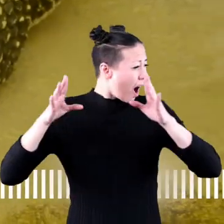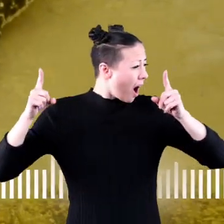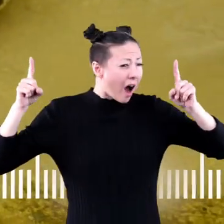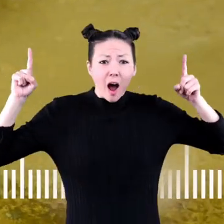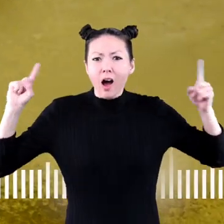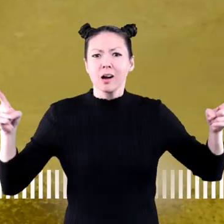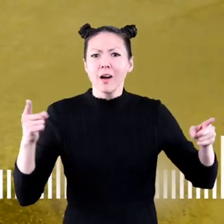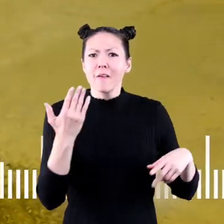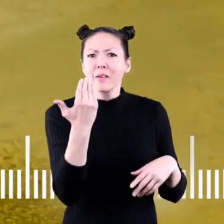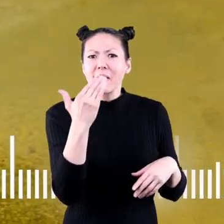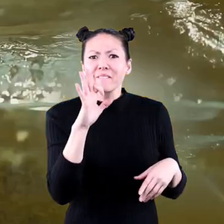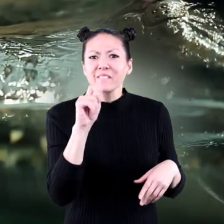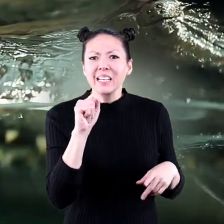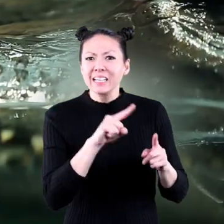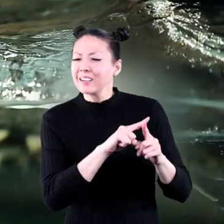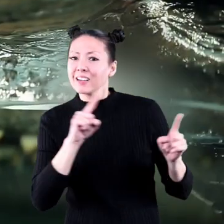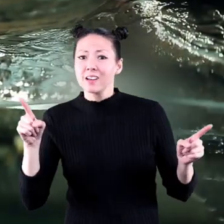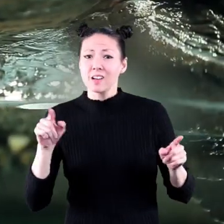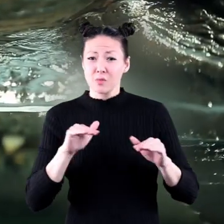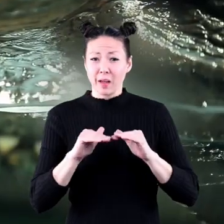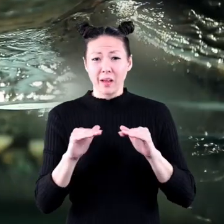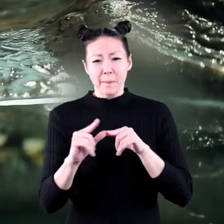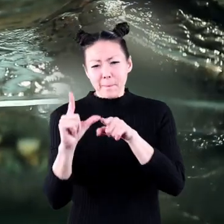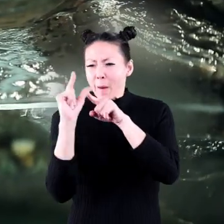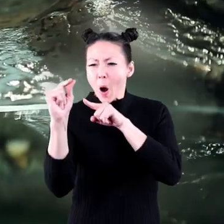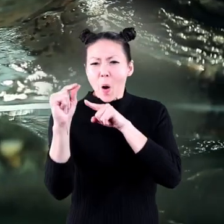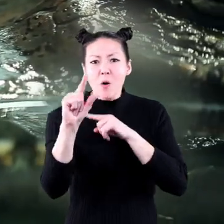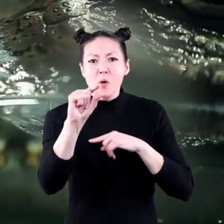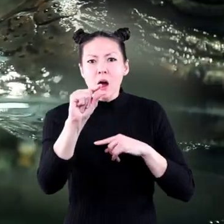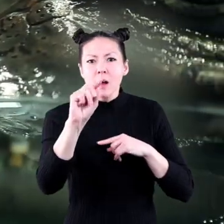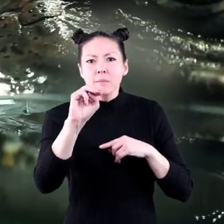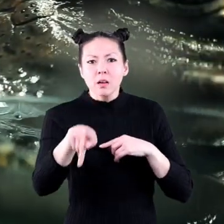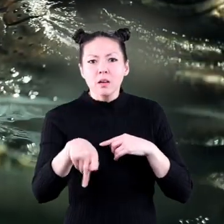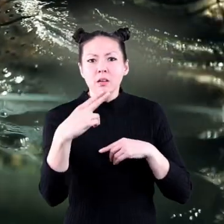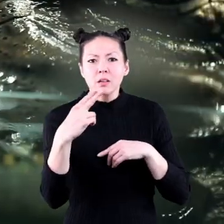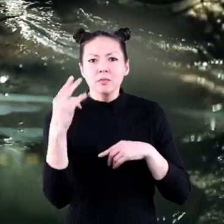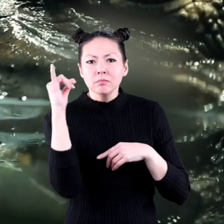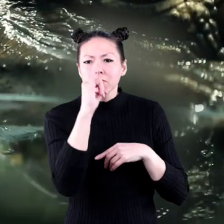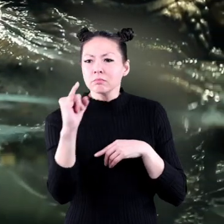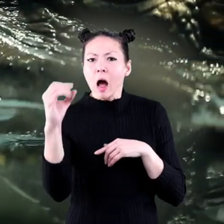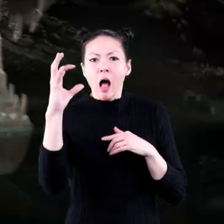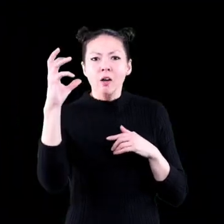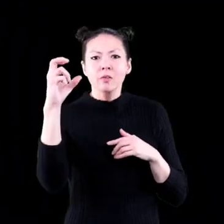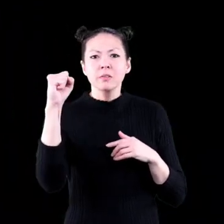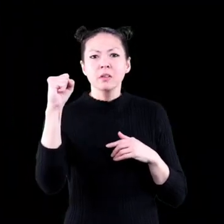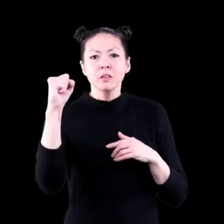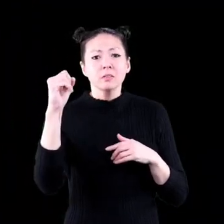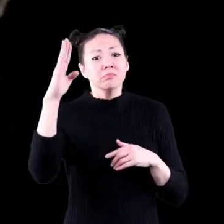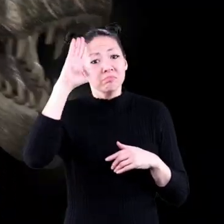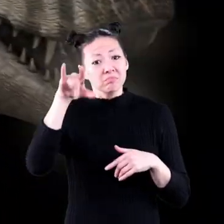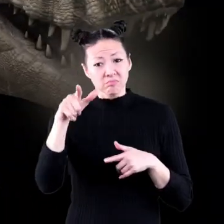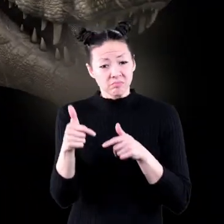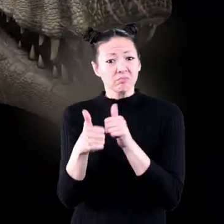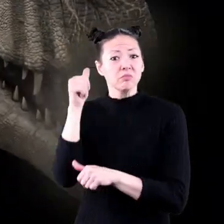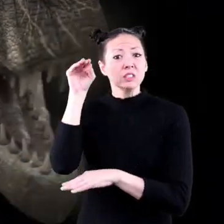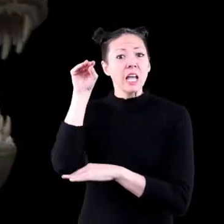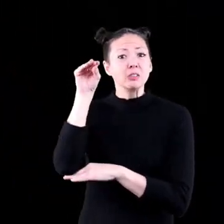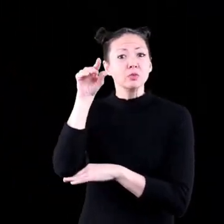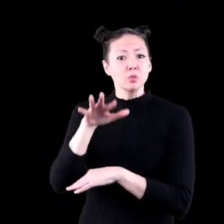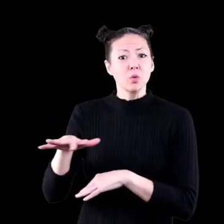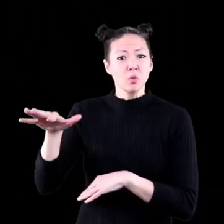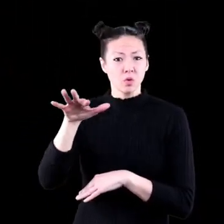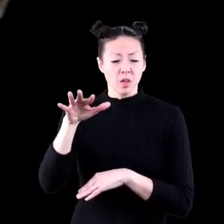15 feet long and swim as fast as 20 miles per hour. And did you know that most of the